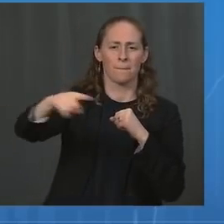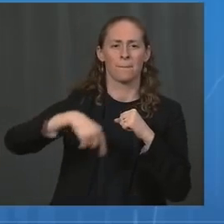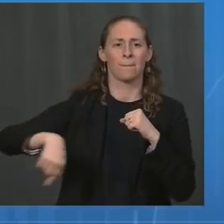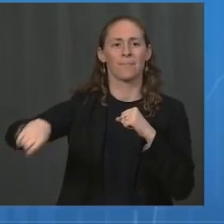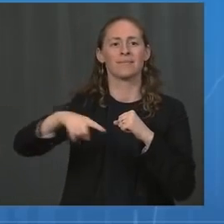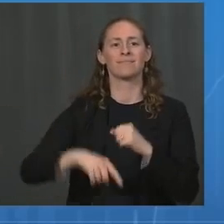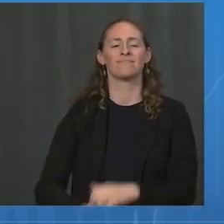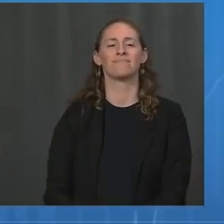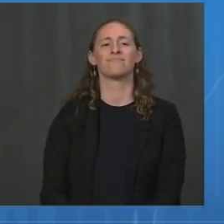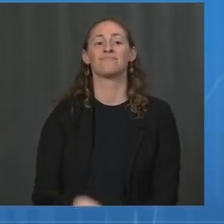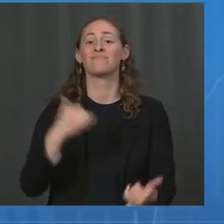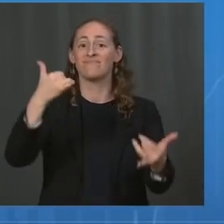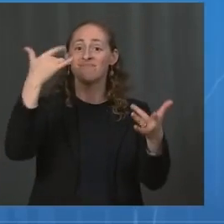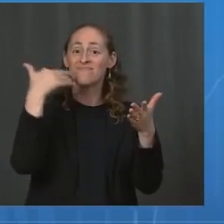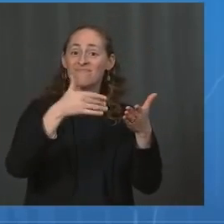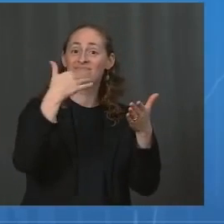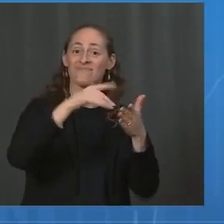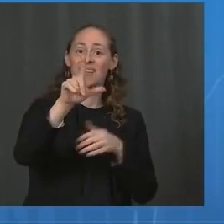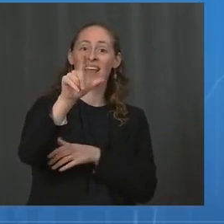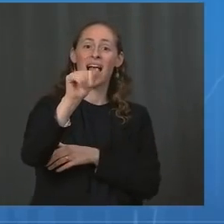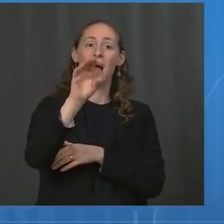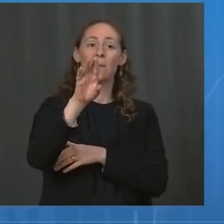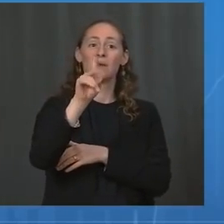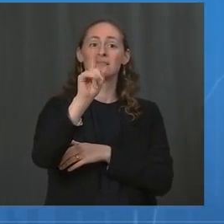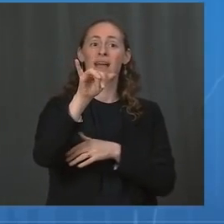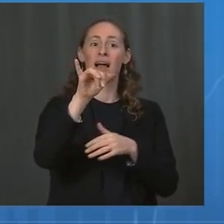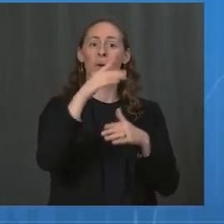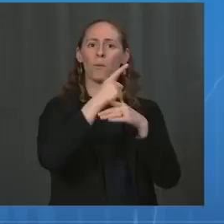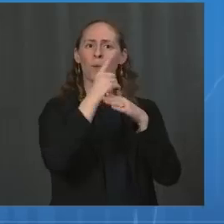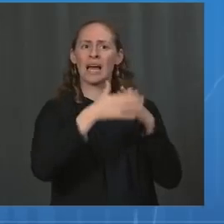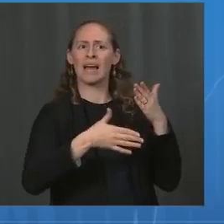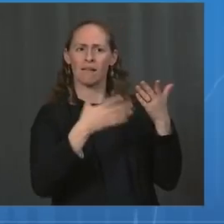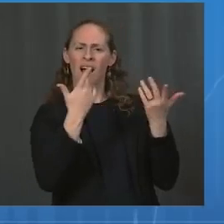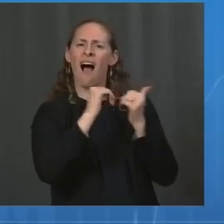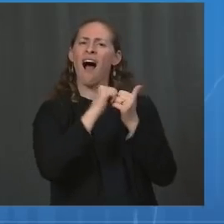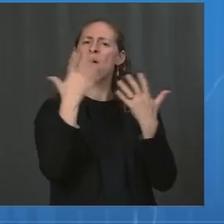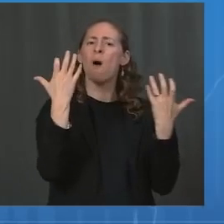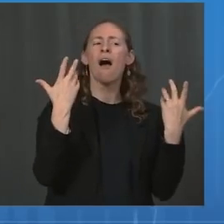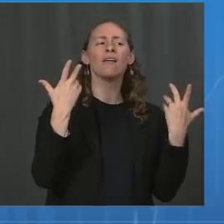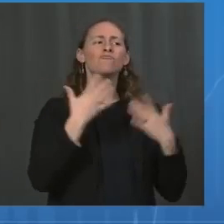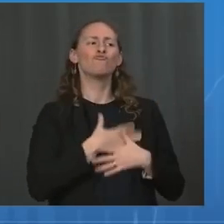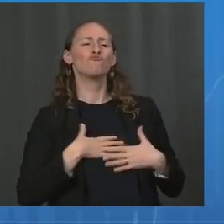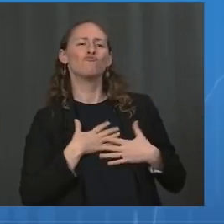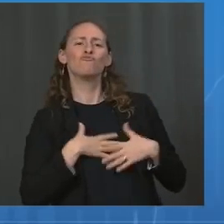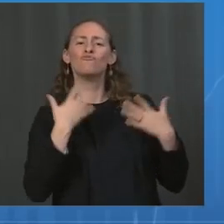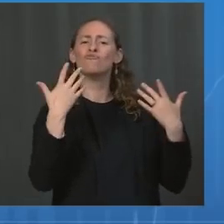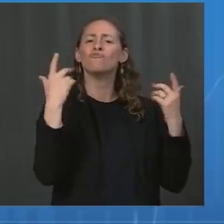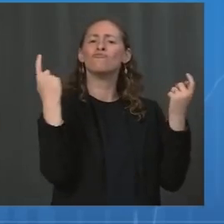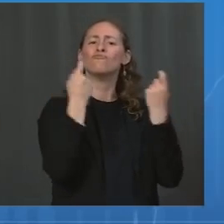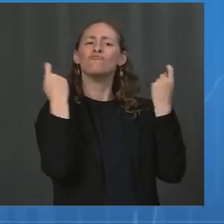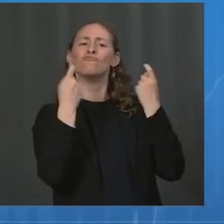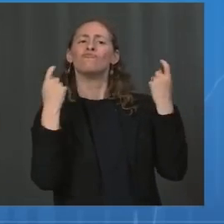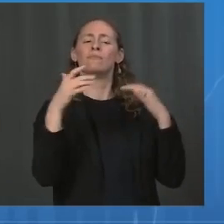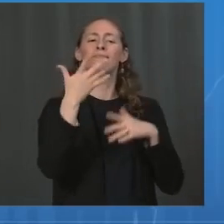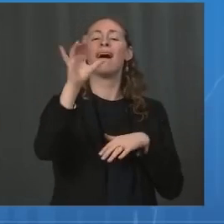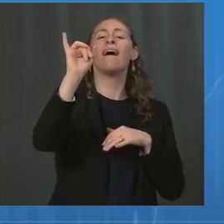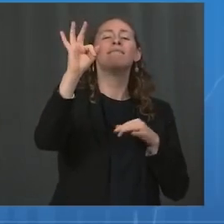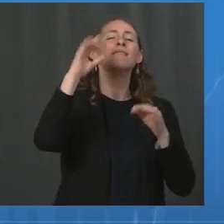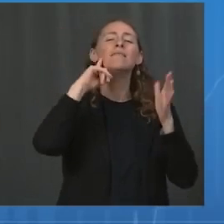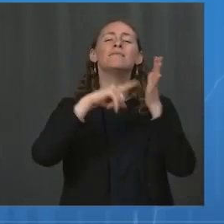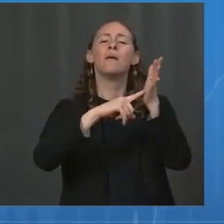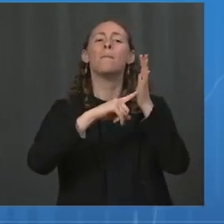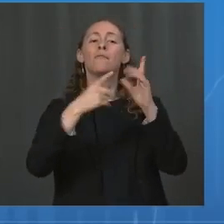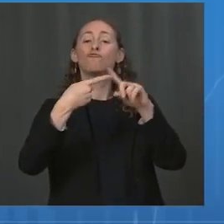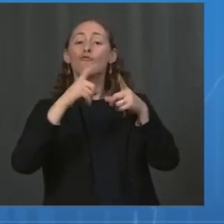and themselves safe over the long holiday weekend. First, if gathering with family and friends, remember that spending time